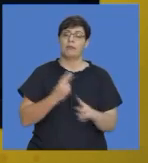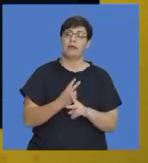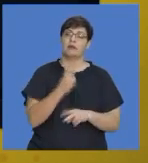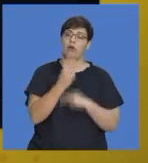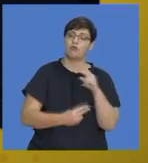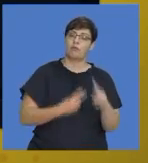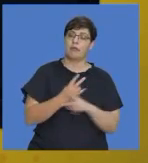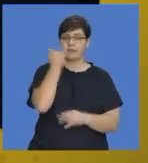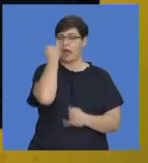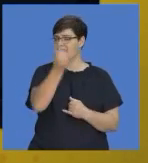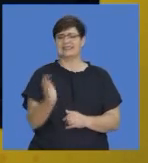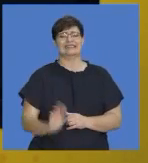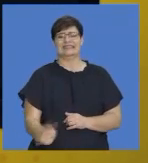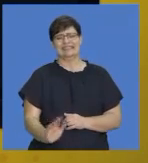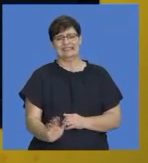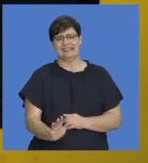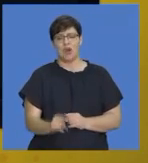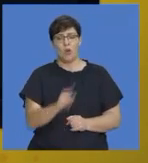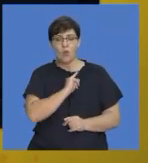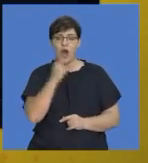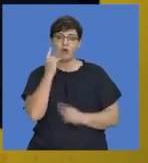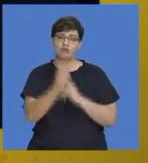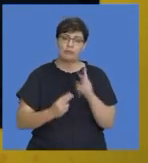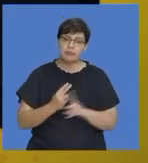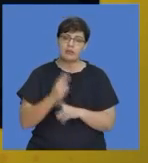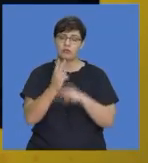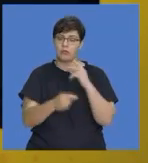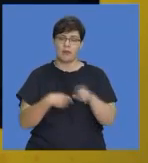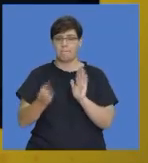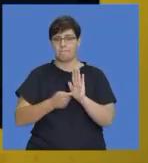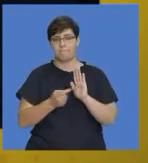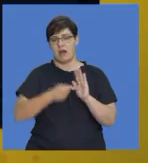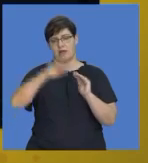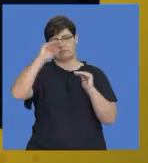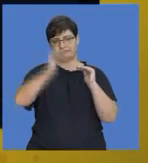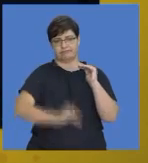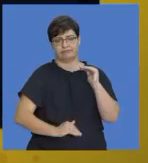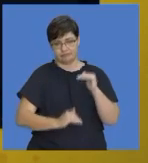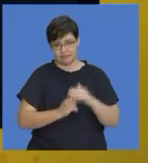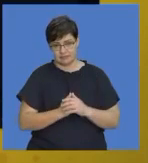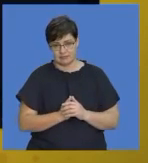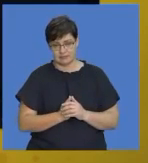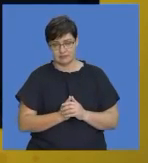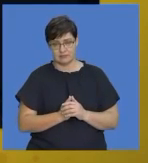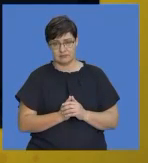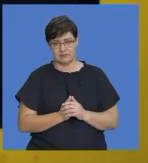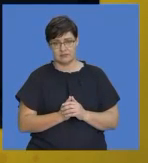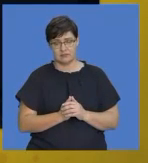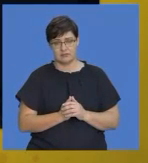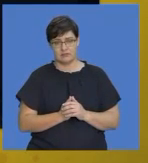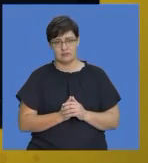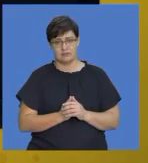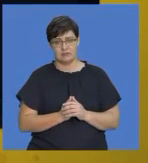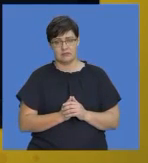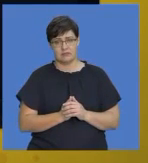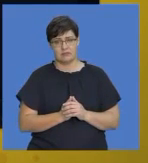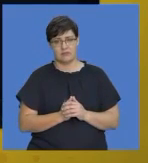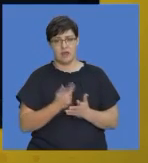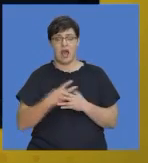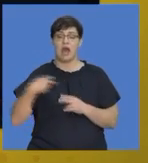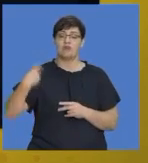When you start repeating your ideas, your marks start going down. Remember, there should not be any repetition.